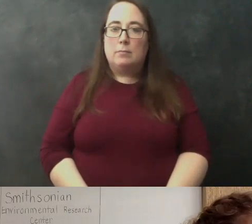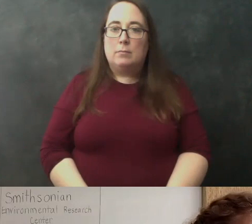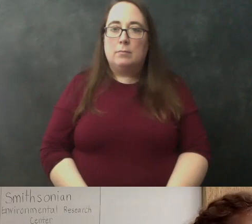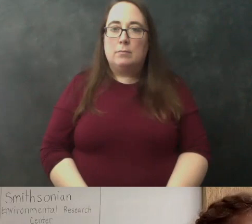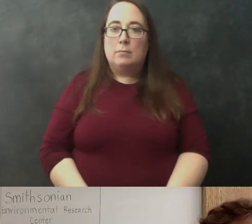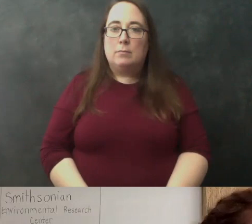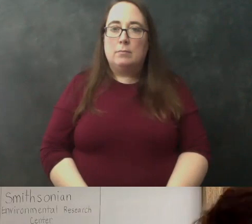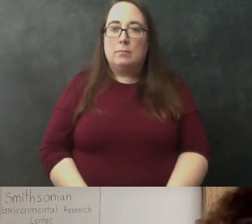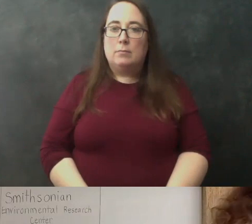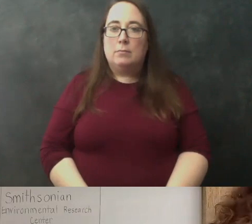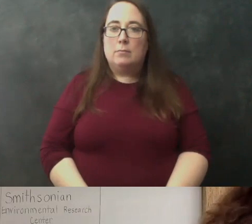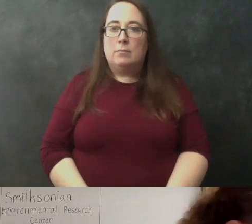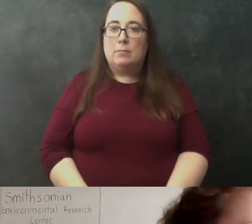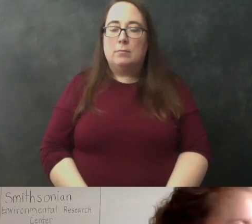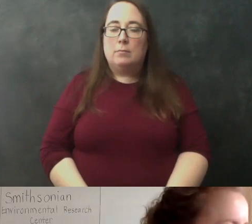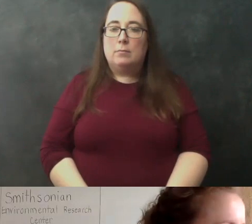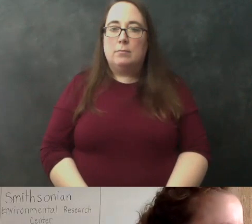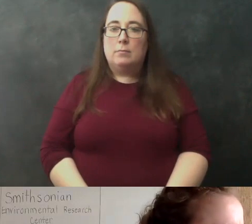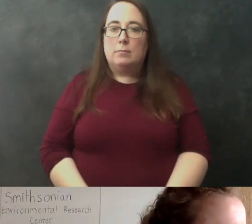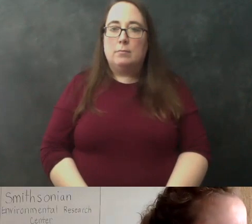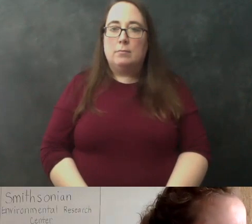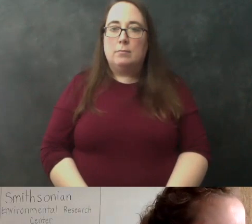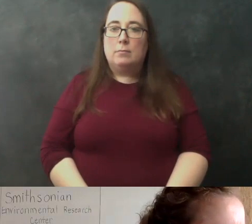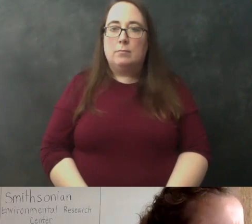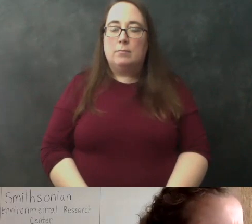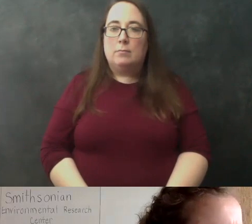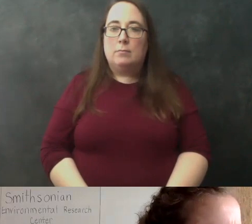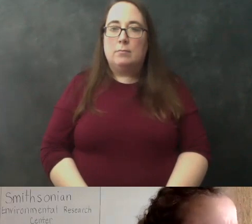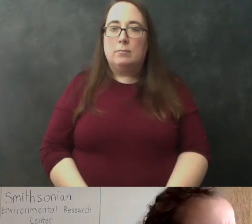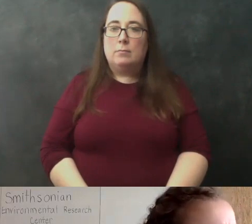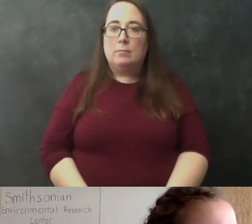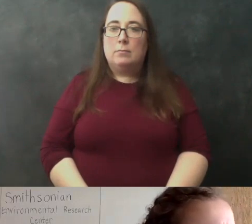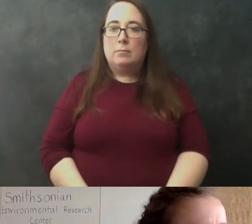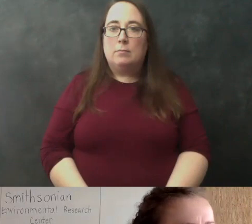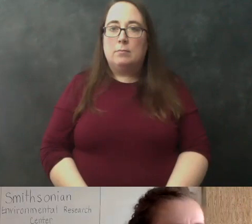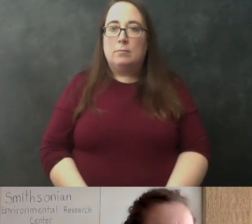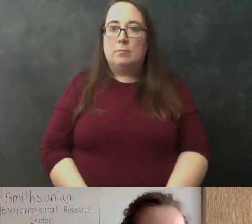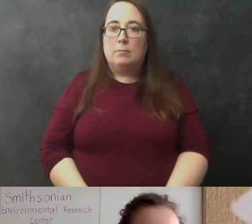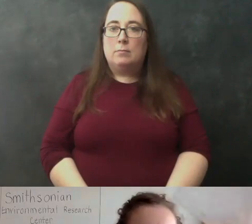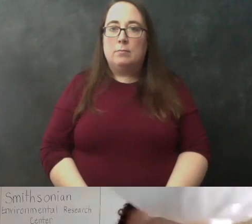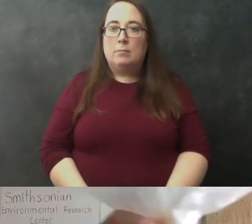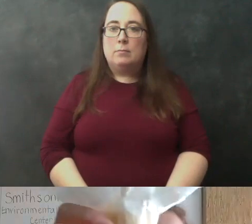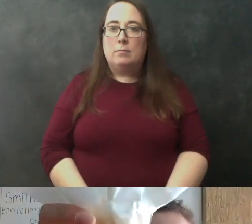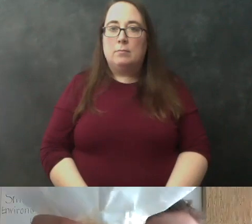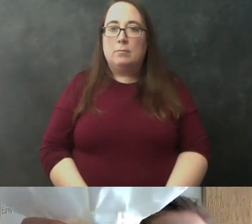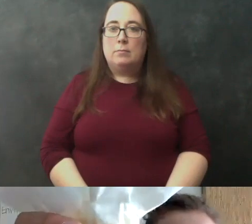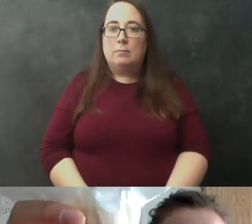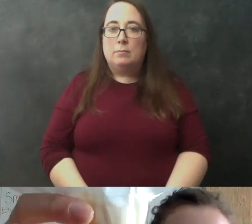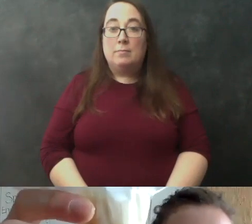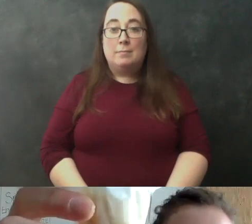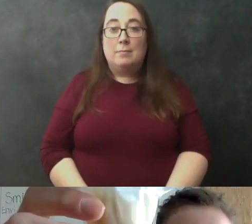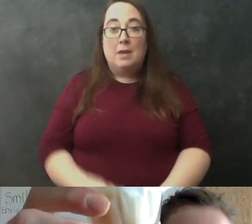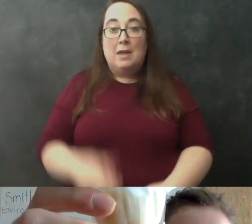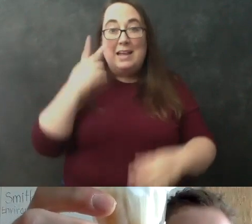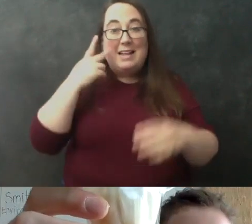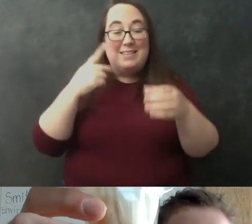good for me too i'm gonna put that aside so i'm not gonna turn mine i'm gonna bring mine to my other camera so you can also see